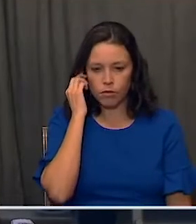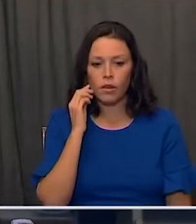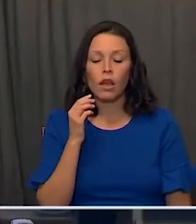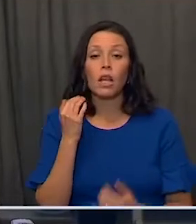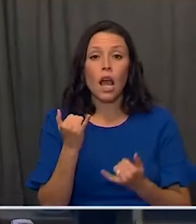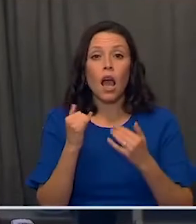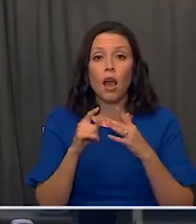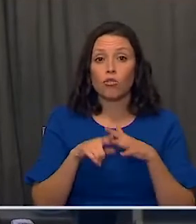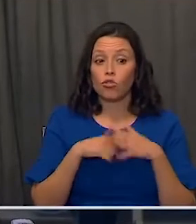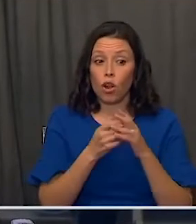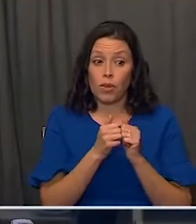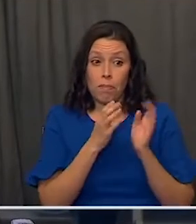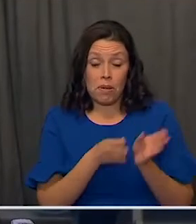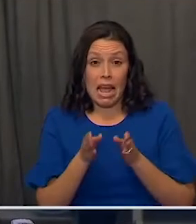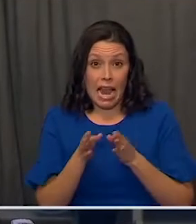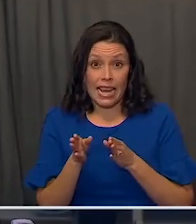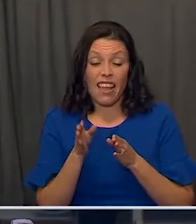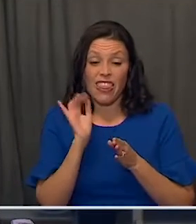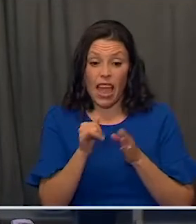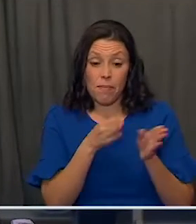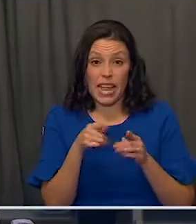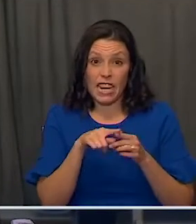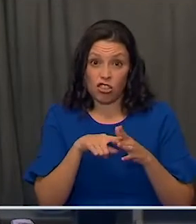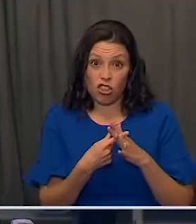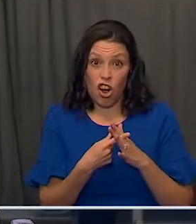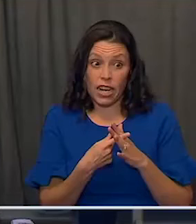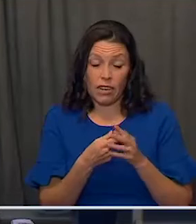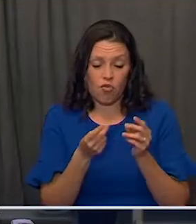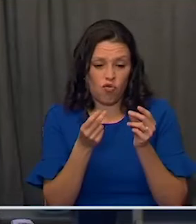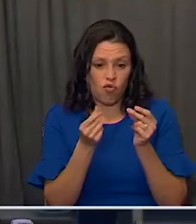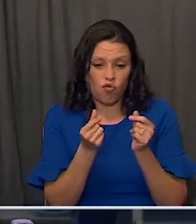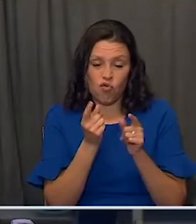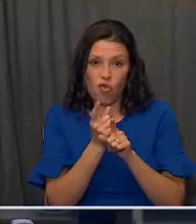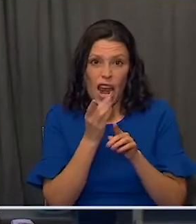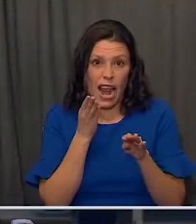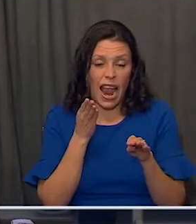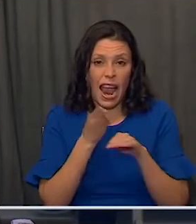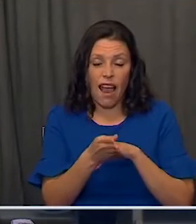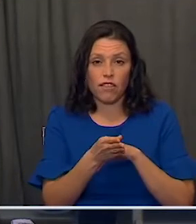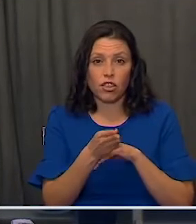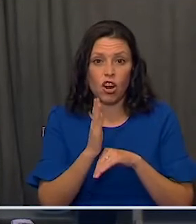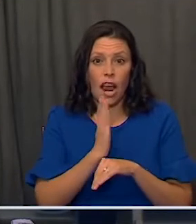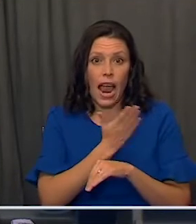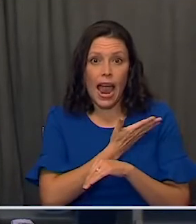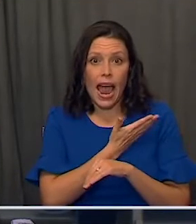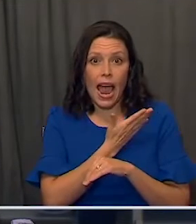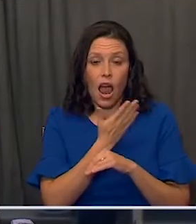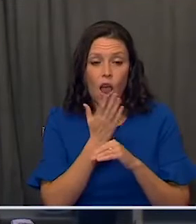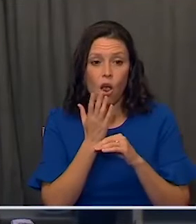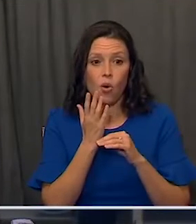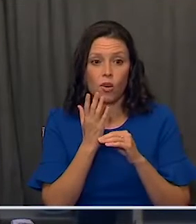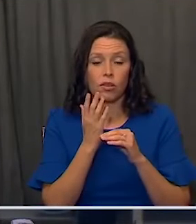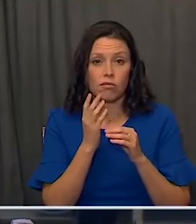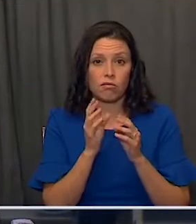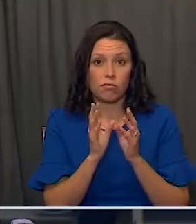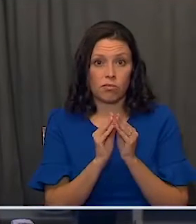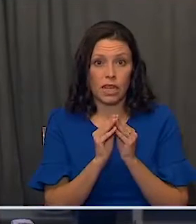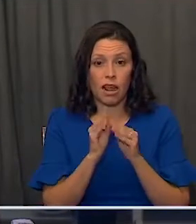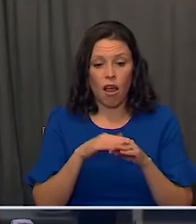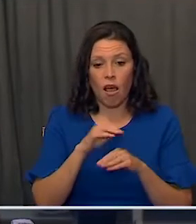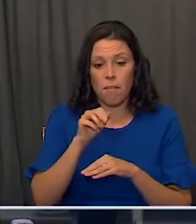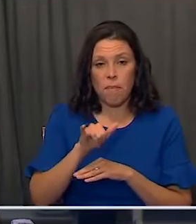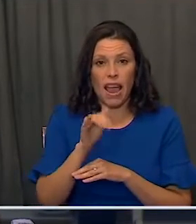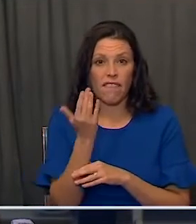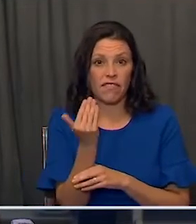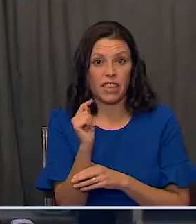I will tell you that the planning began almost immediately following our ceremony in the Rose Garden on 15 May.